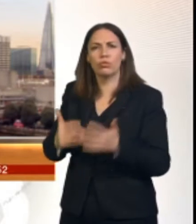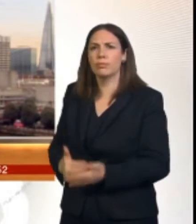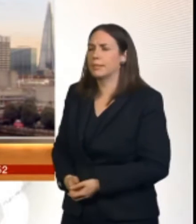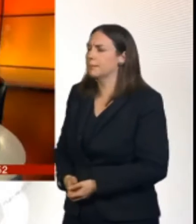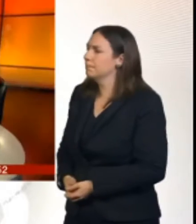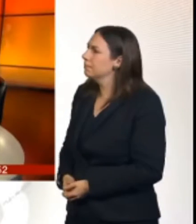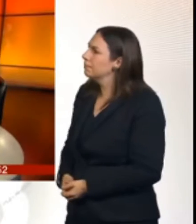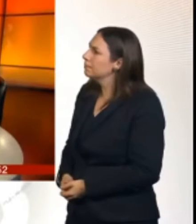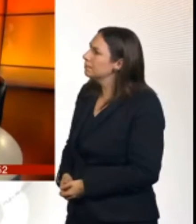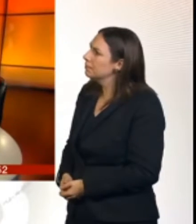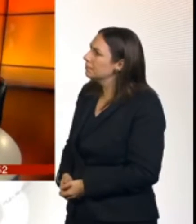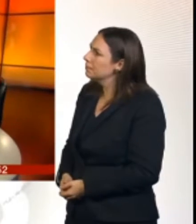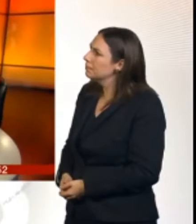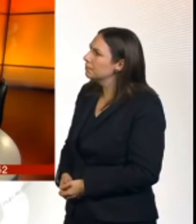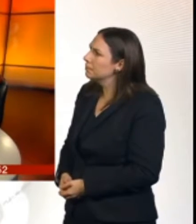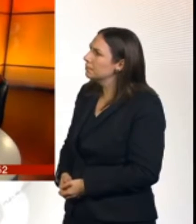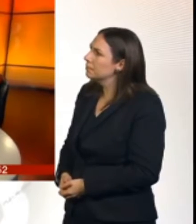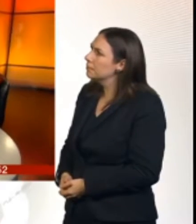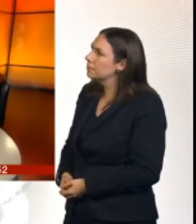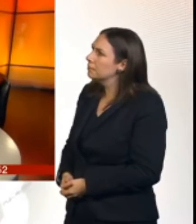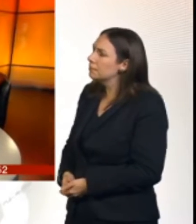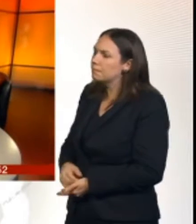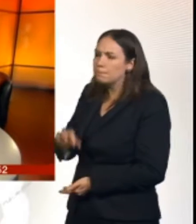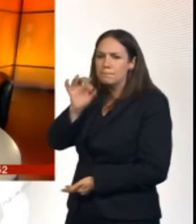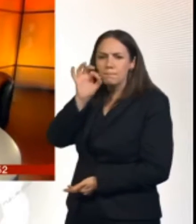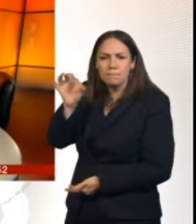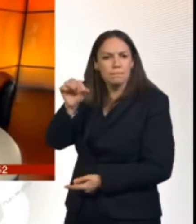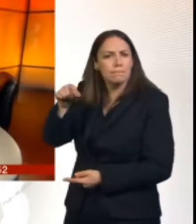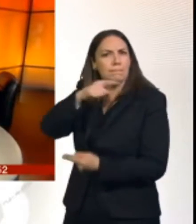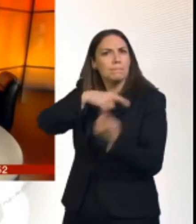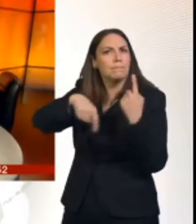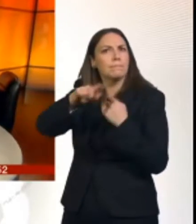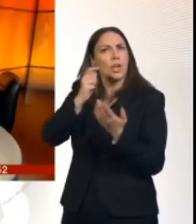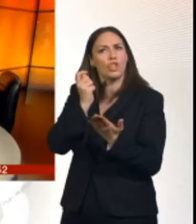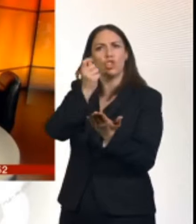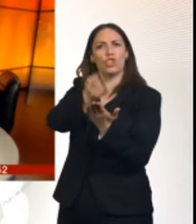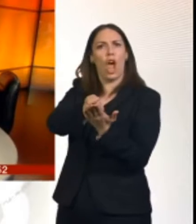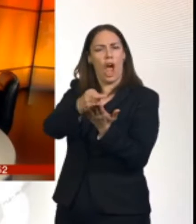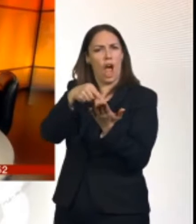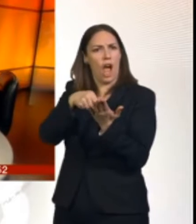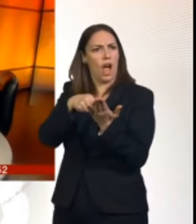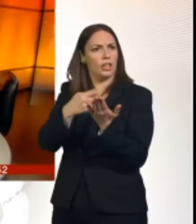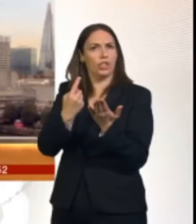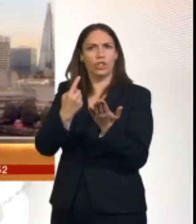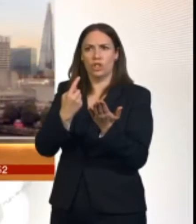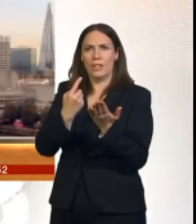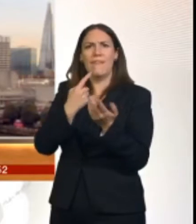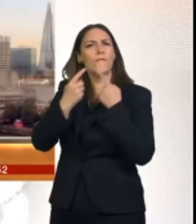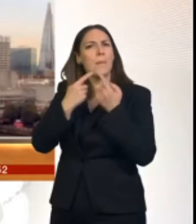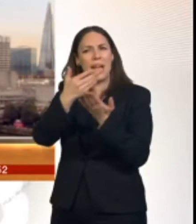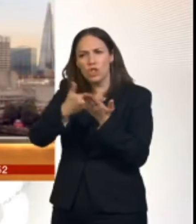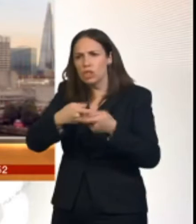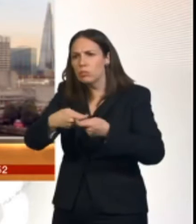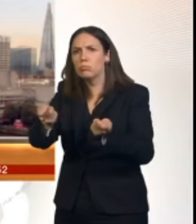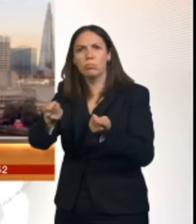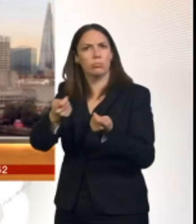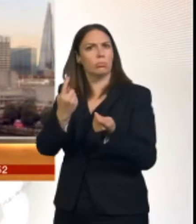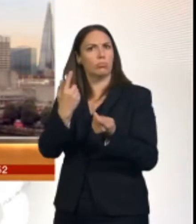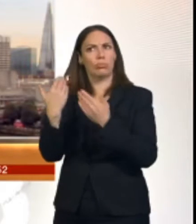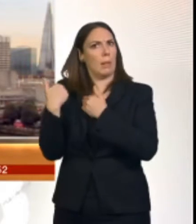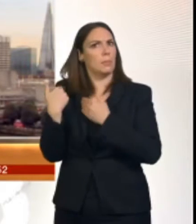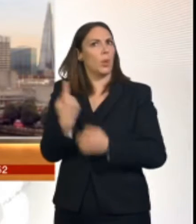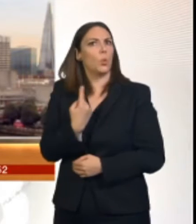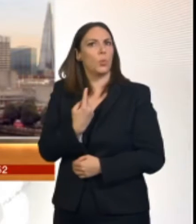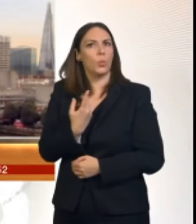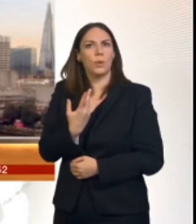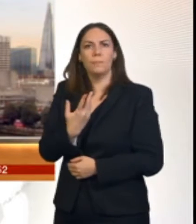Who is responsible for making it clear what these phone calls could cost? Well, when we last looked at